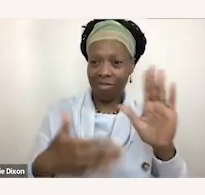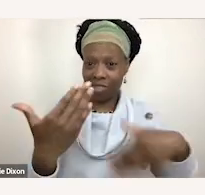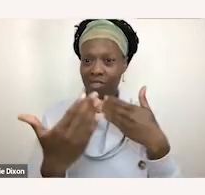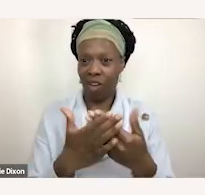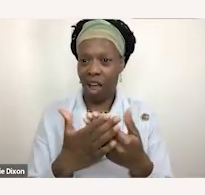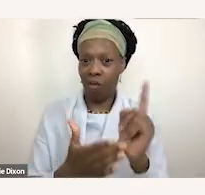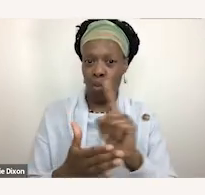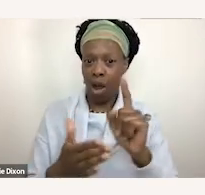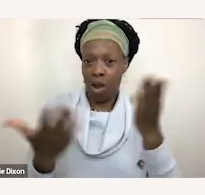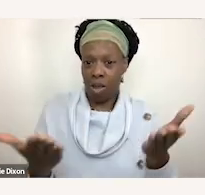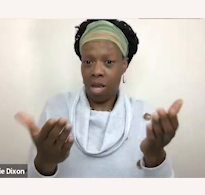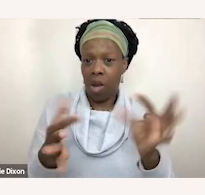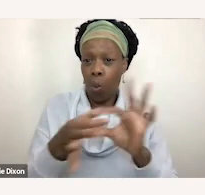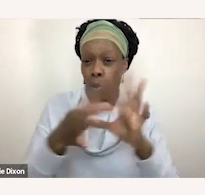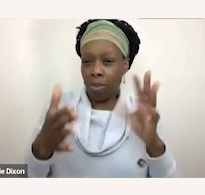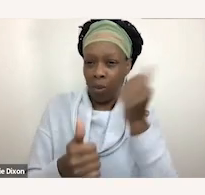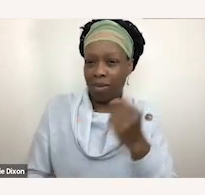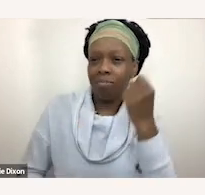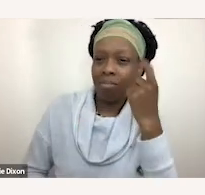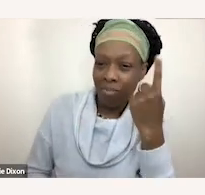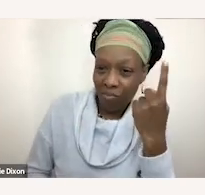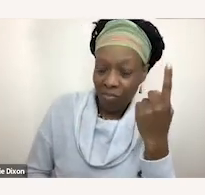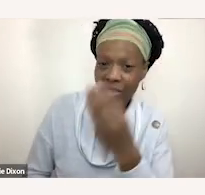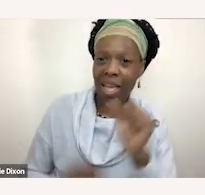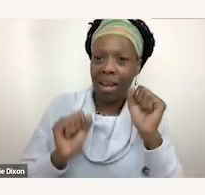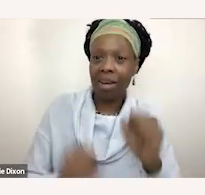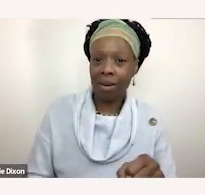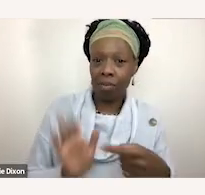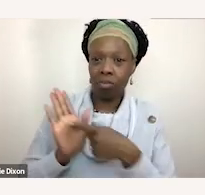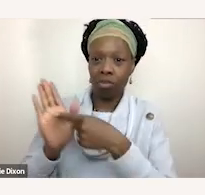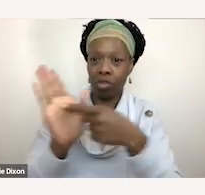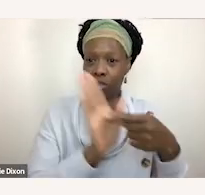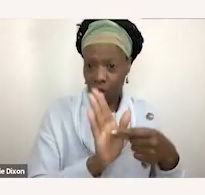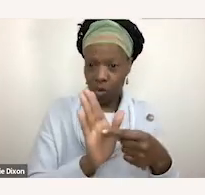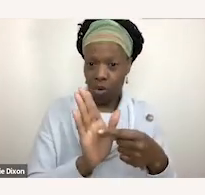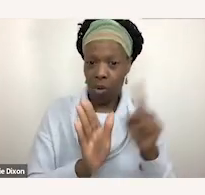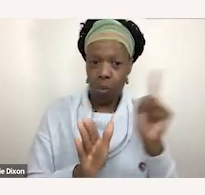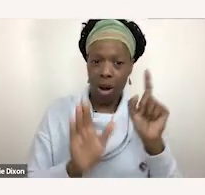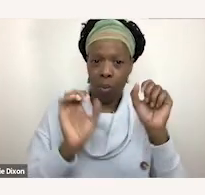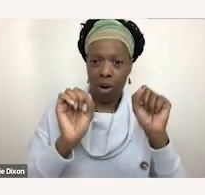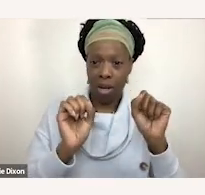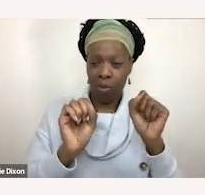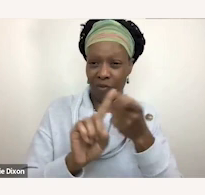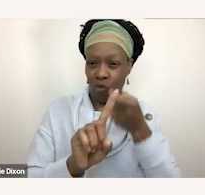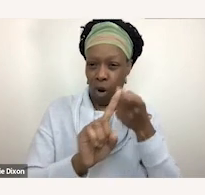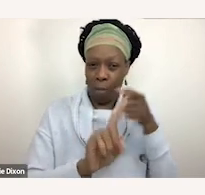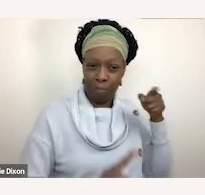are without understanding and showing you where it is that we came from